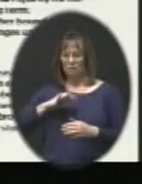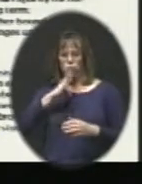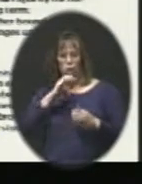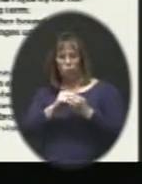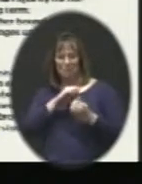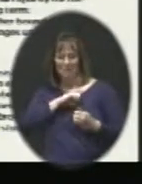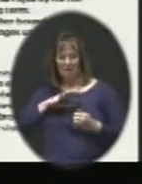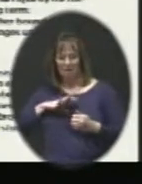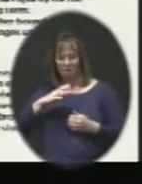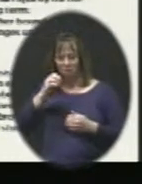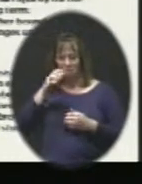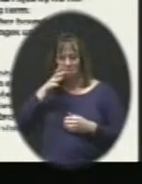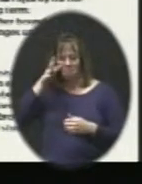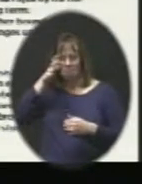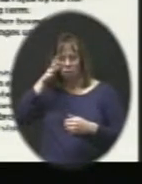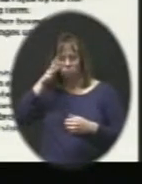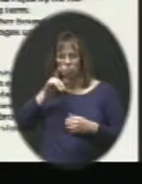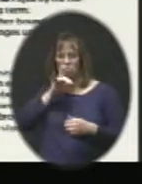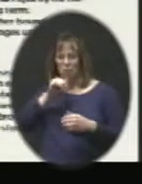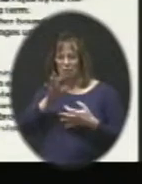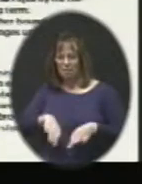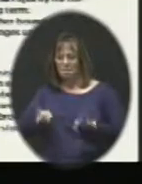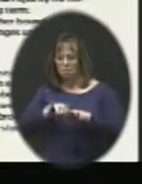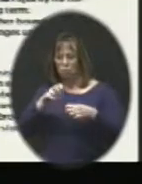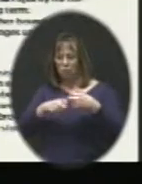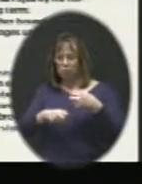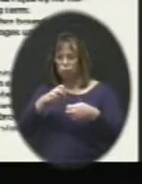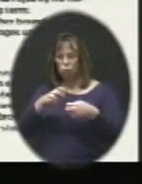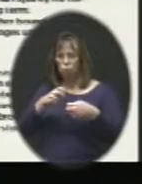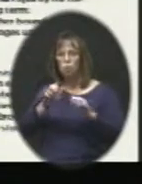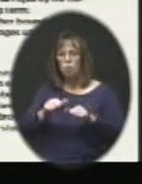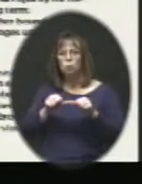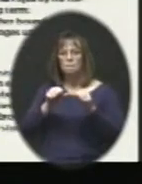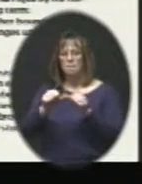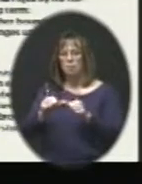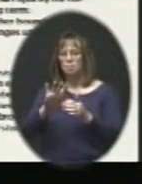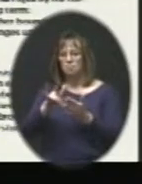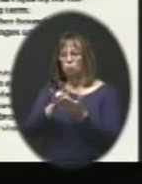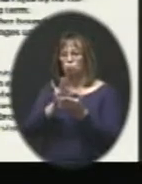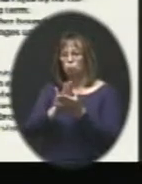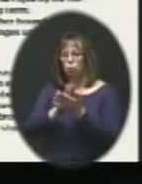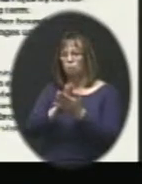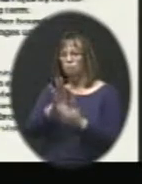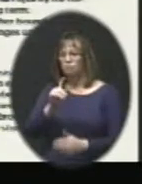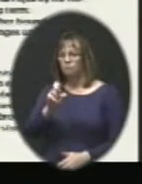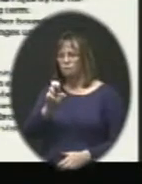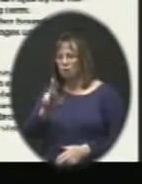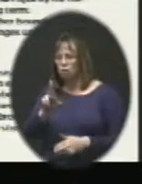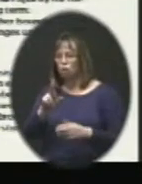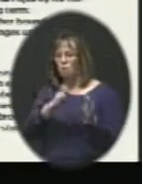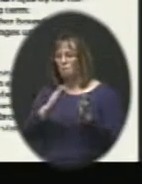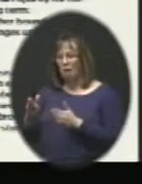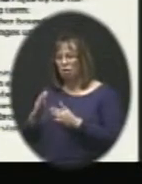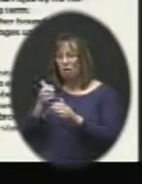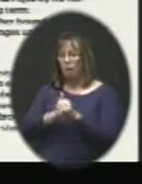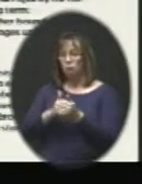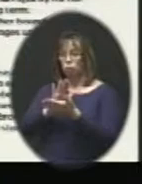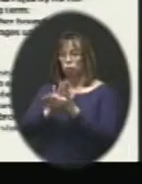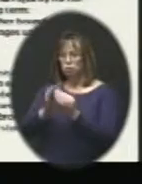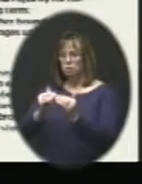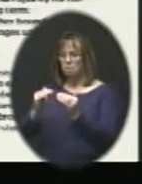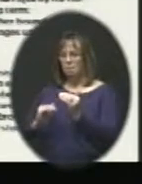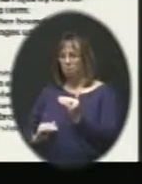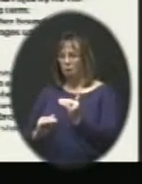parents, really important issue. We were able to maintain middle school feeder patterns. Each school remains below